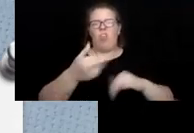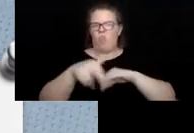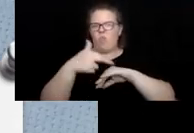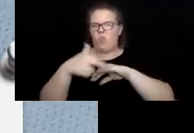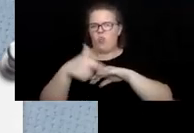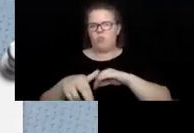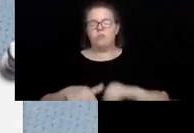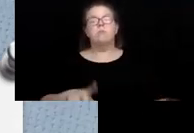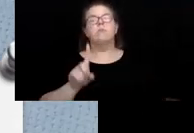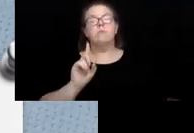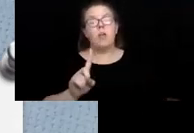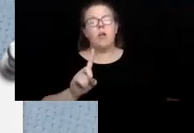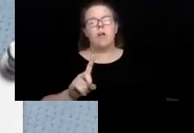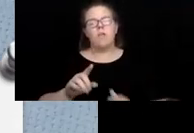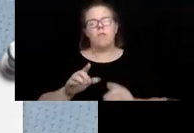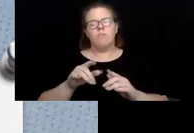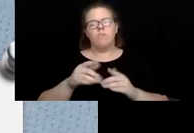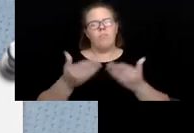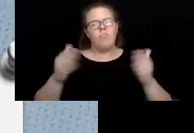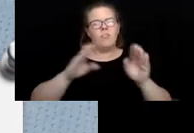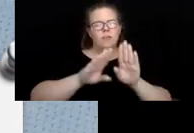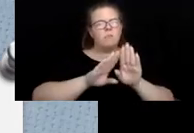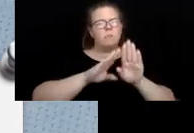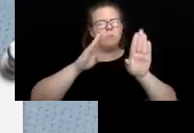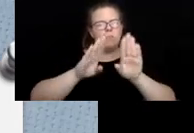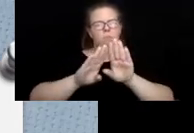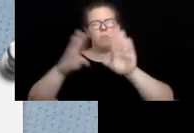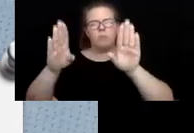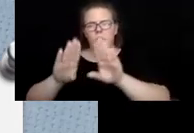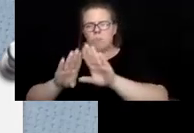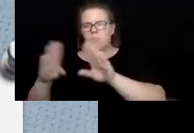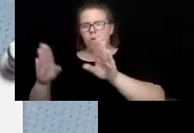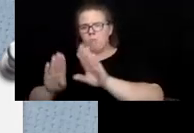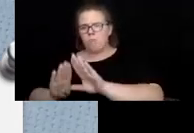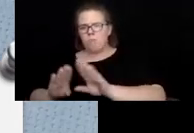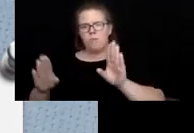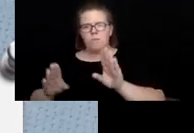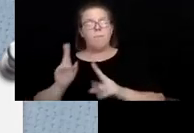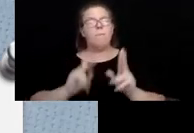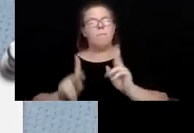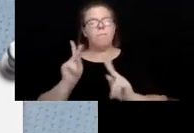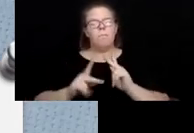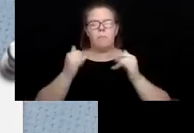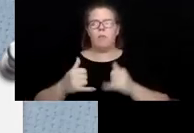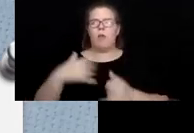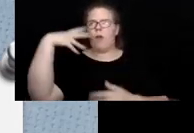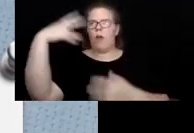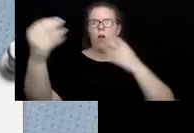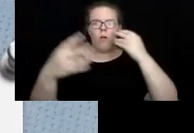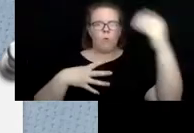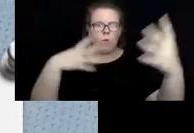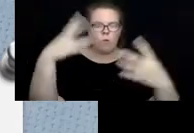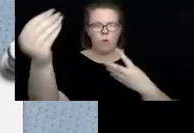However, as things are opening up and people are out and about more,